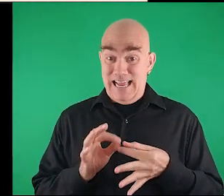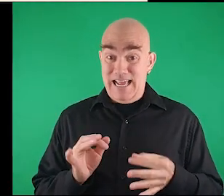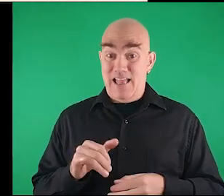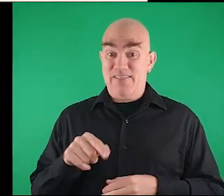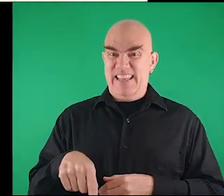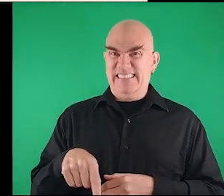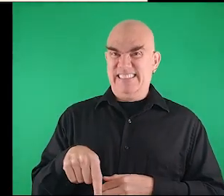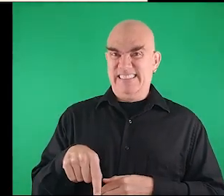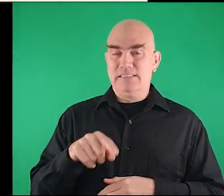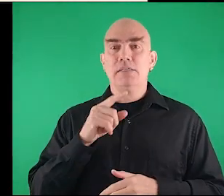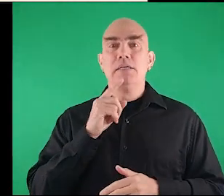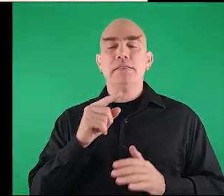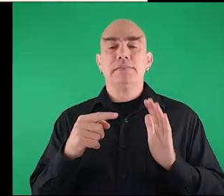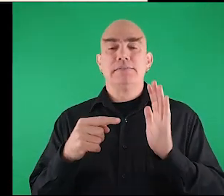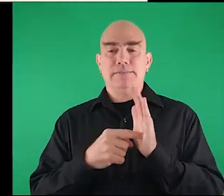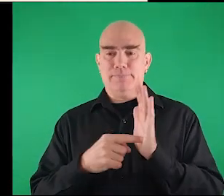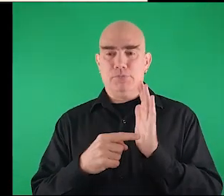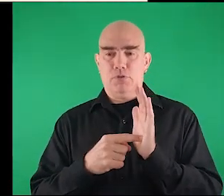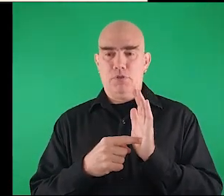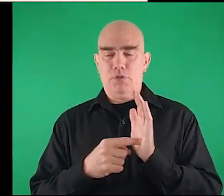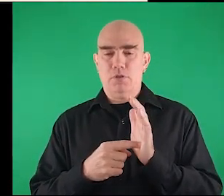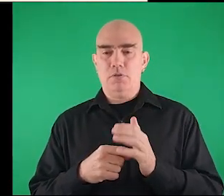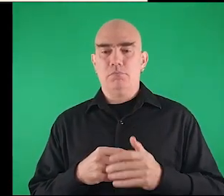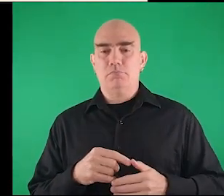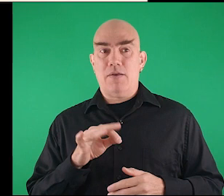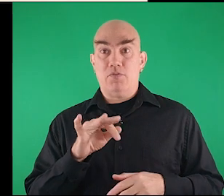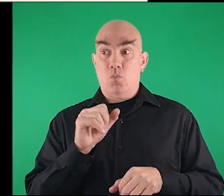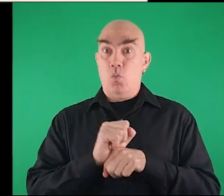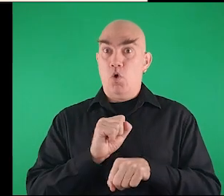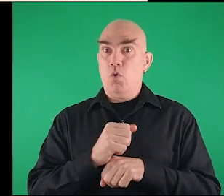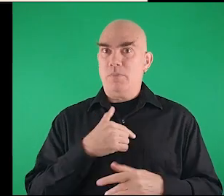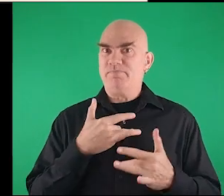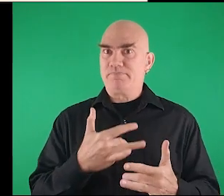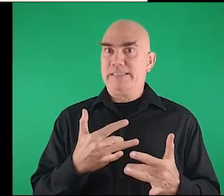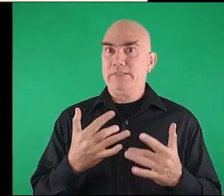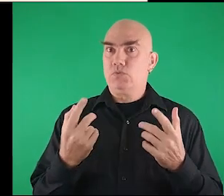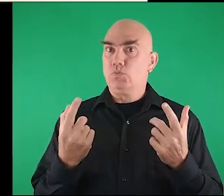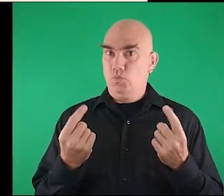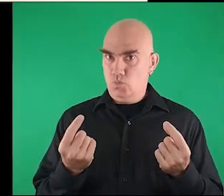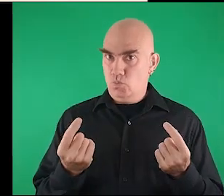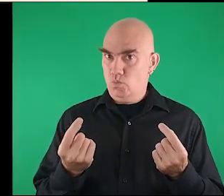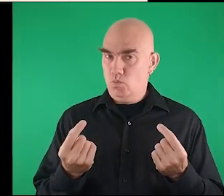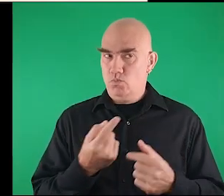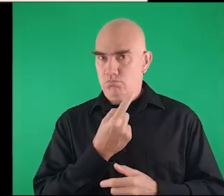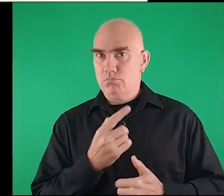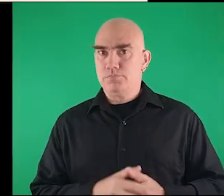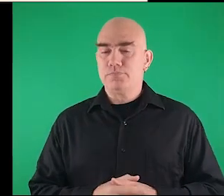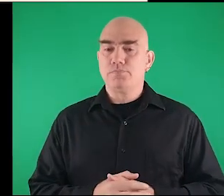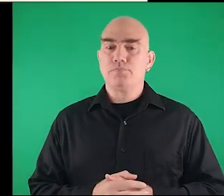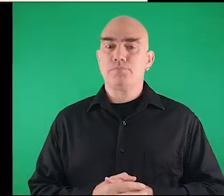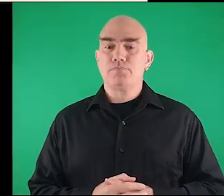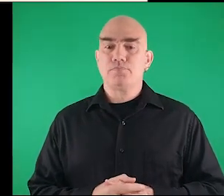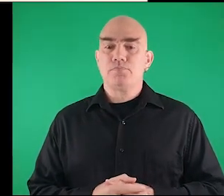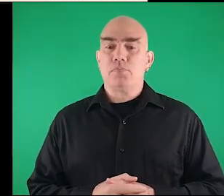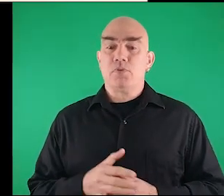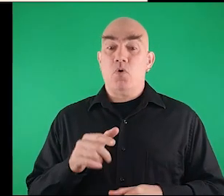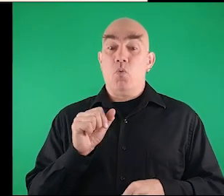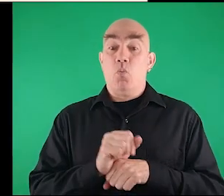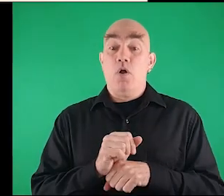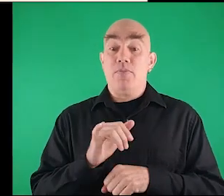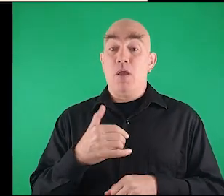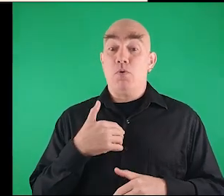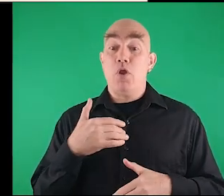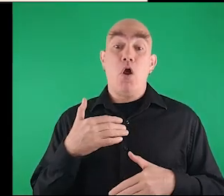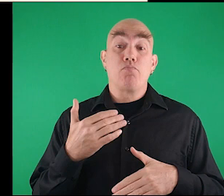say that this is an example of the work we usually do. This